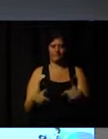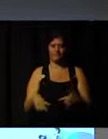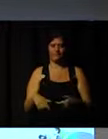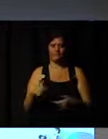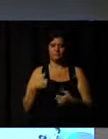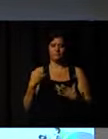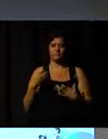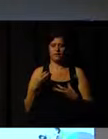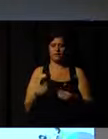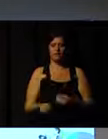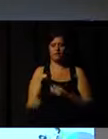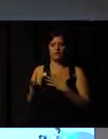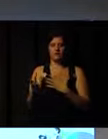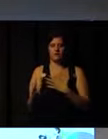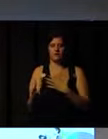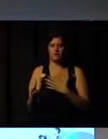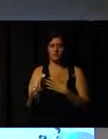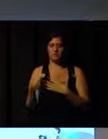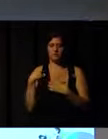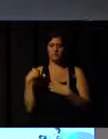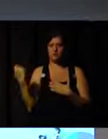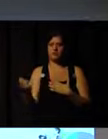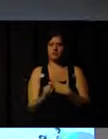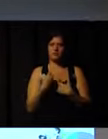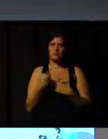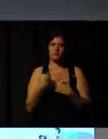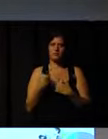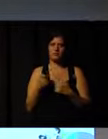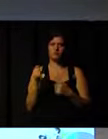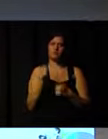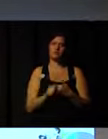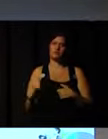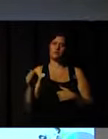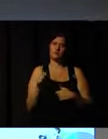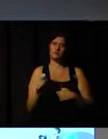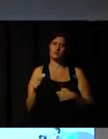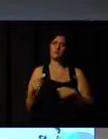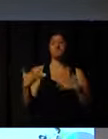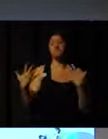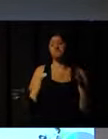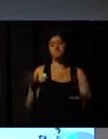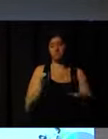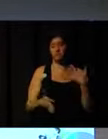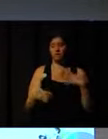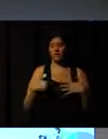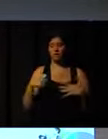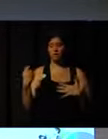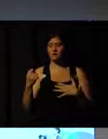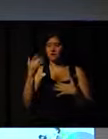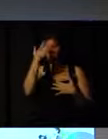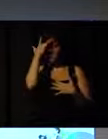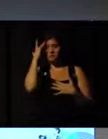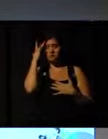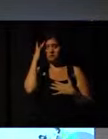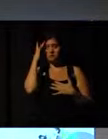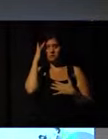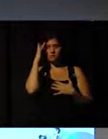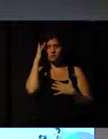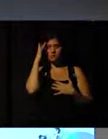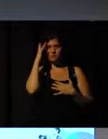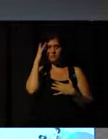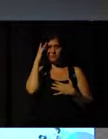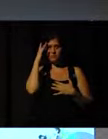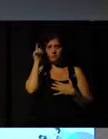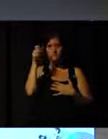services that I want to provide to my members, perhaps I need people that are